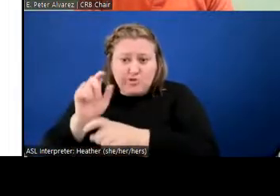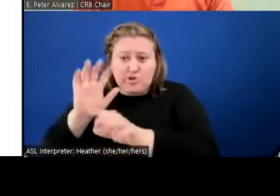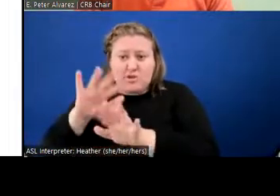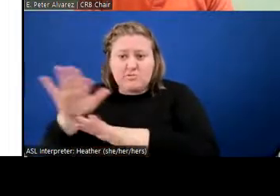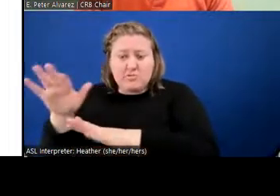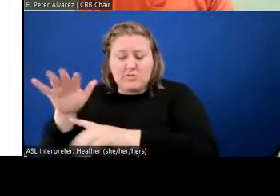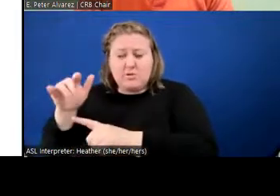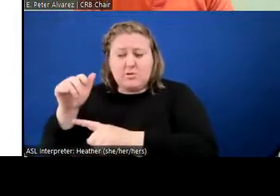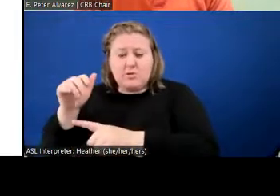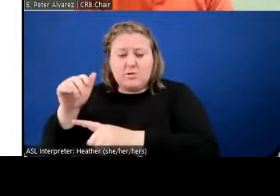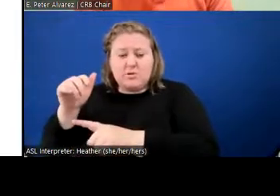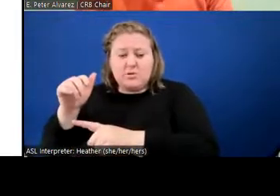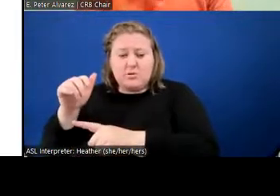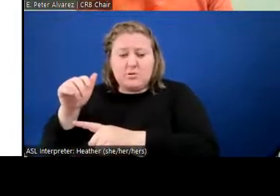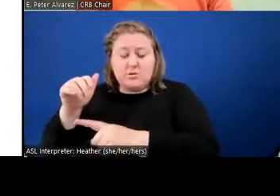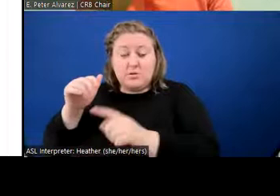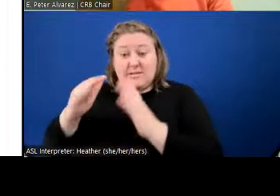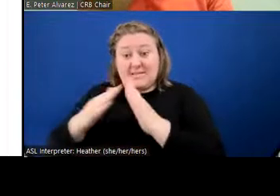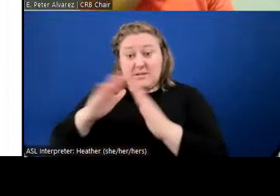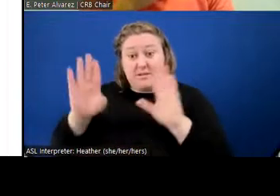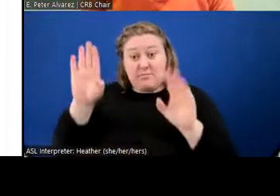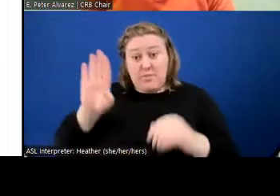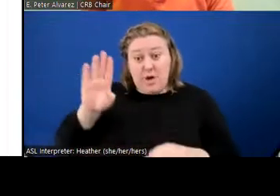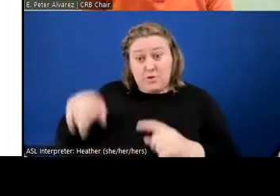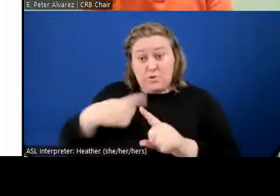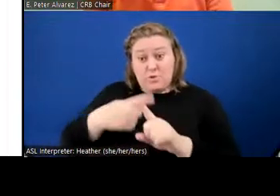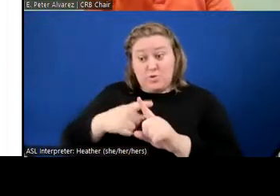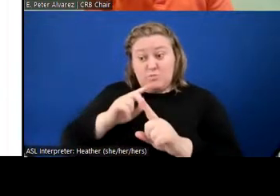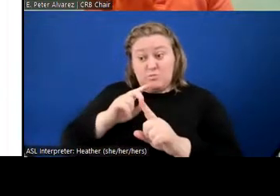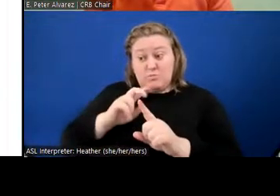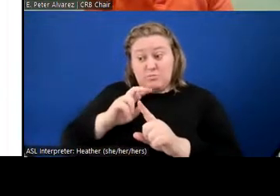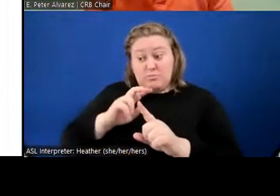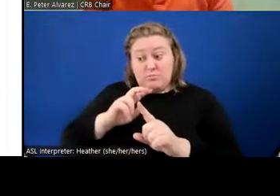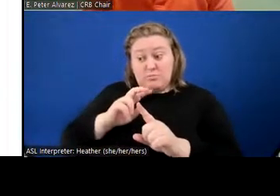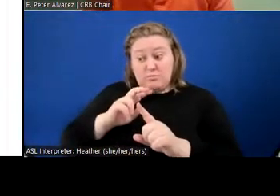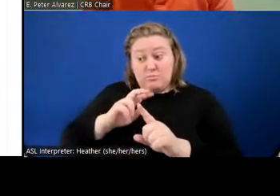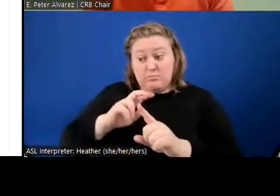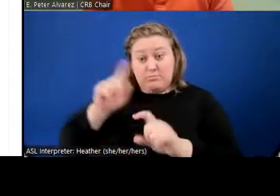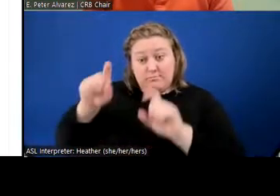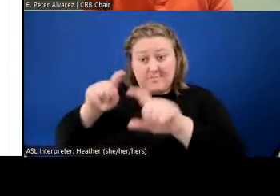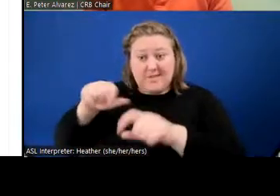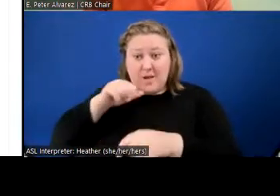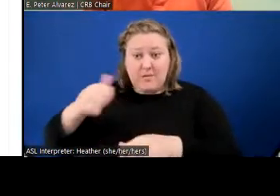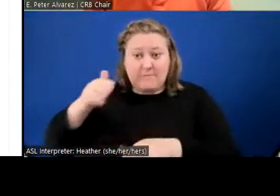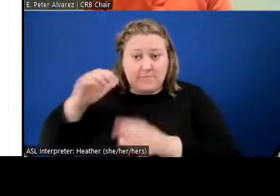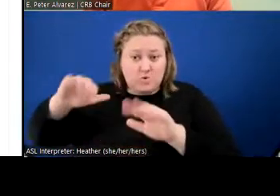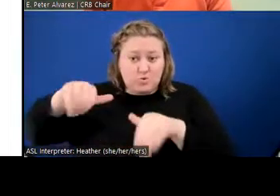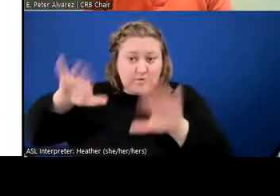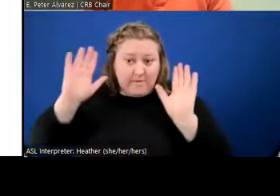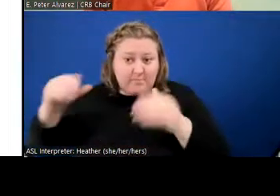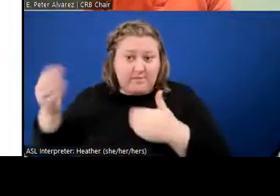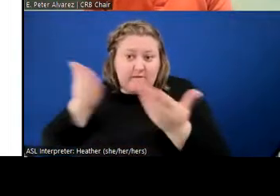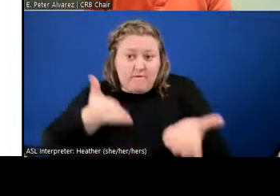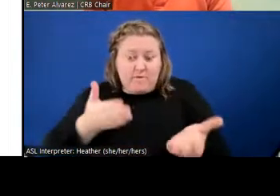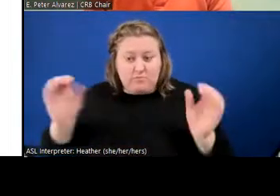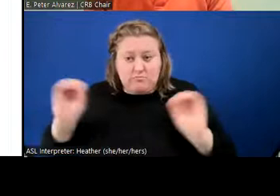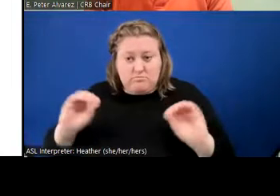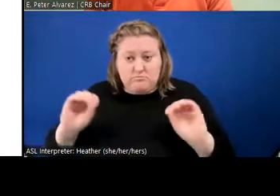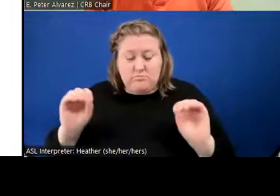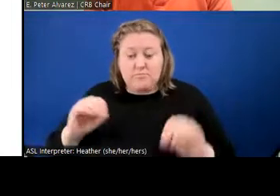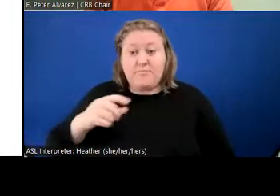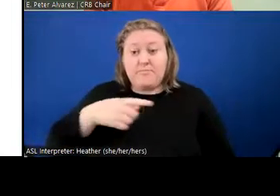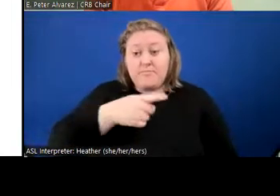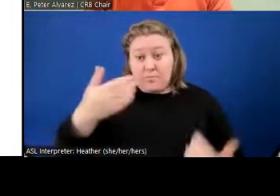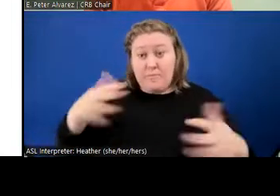When the city of Boston, whenever you apply for things, they don't turn it over. They don't surrender it. You guys have had meetings now, and you've